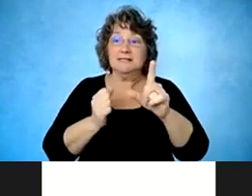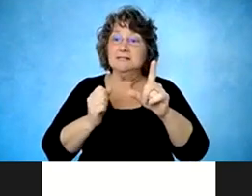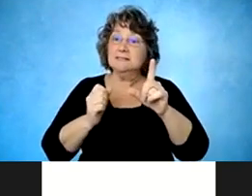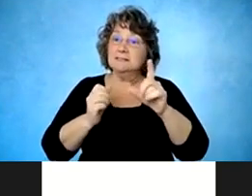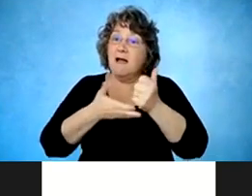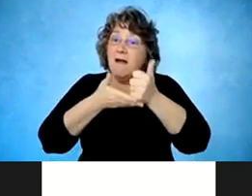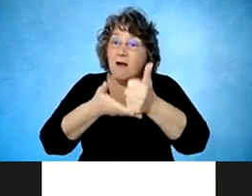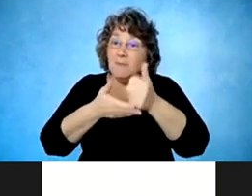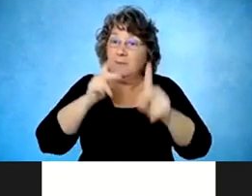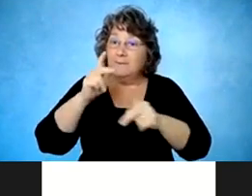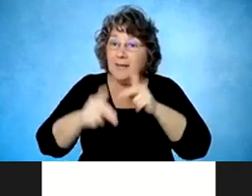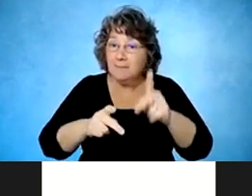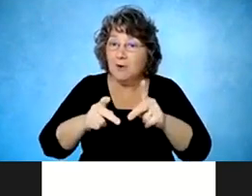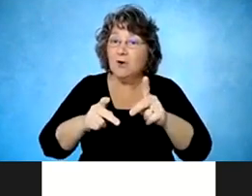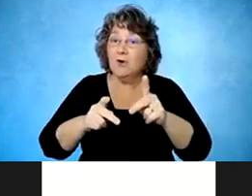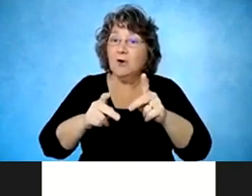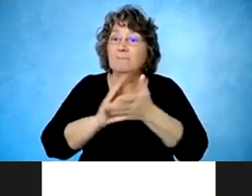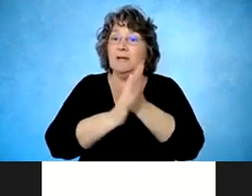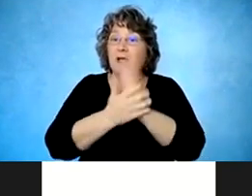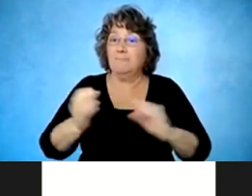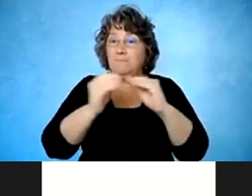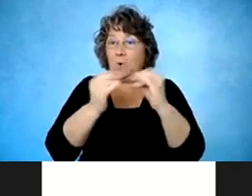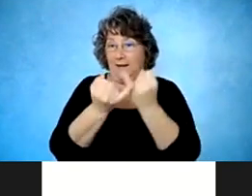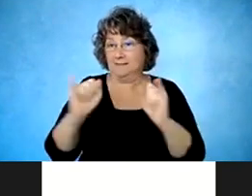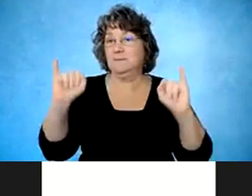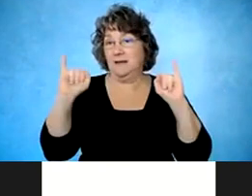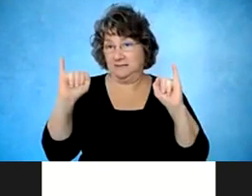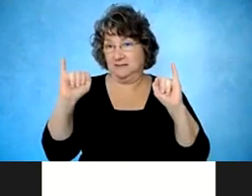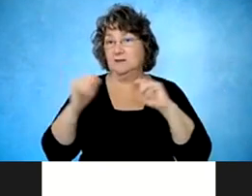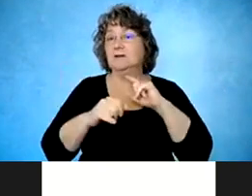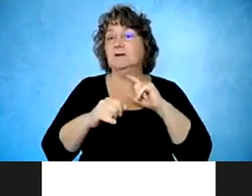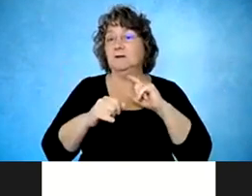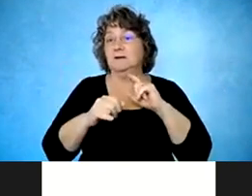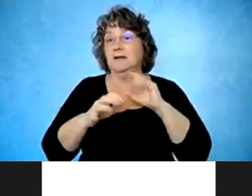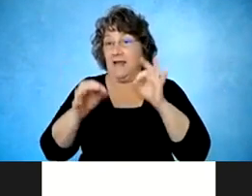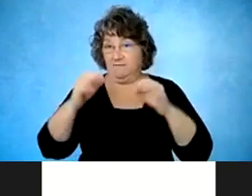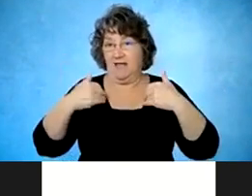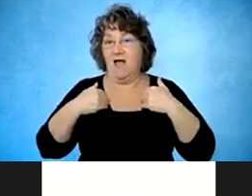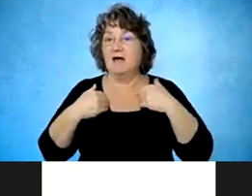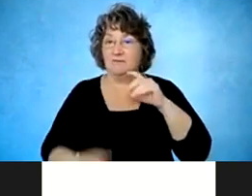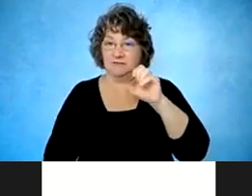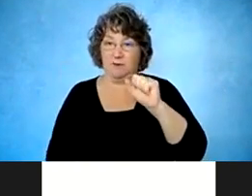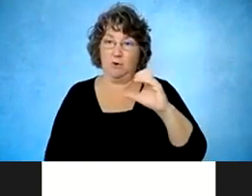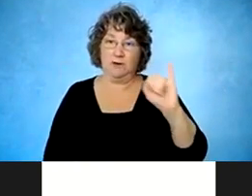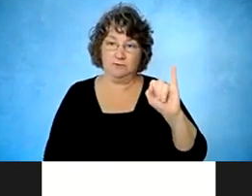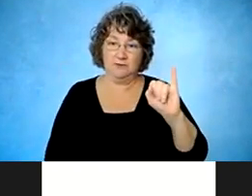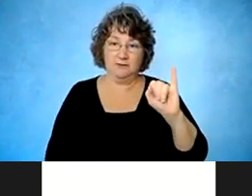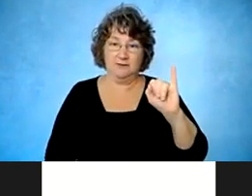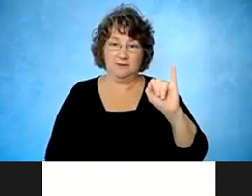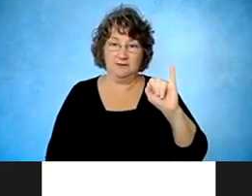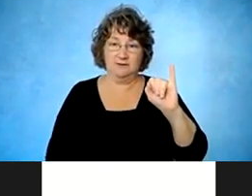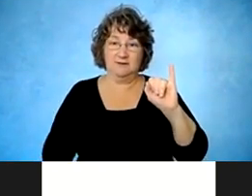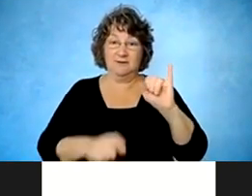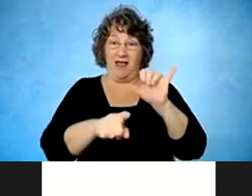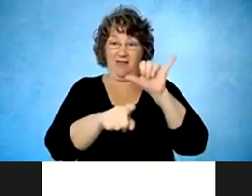spinal cord injury independent. So here's a gentleman. I mean, most people, this is a very high profile person in the state